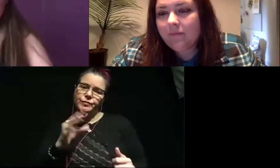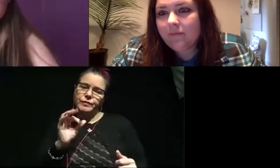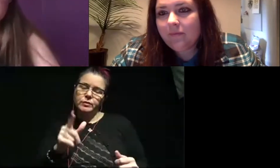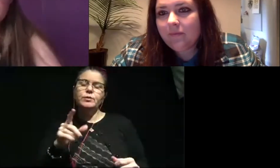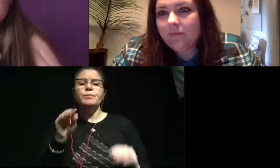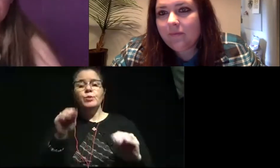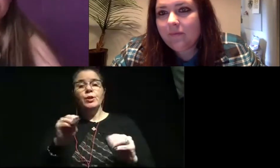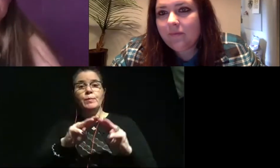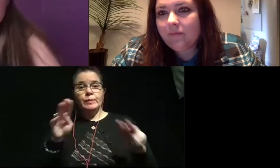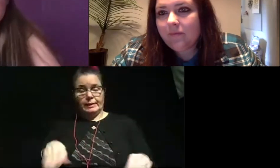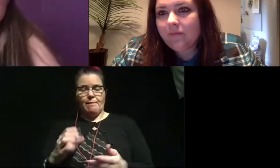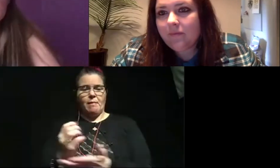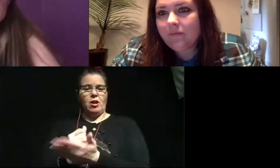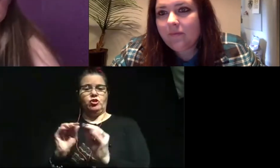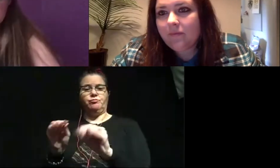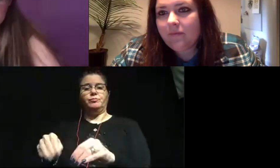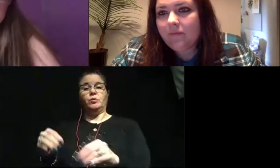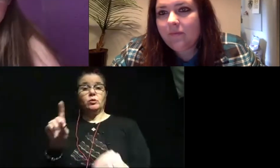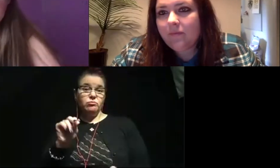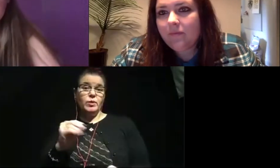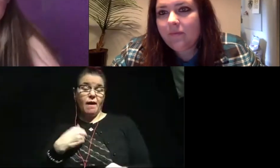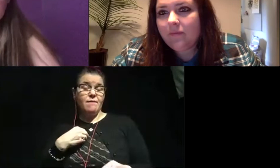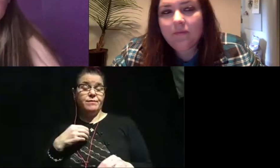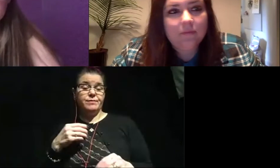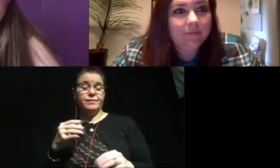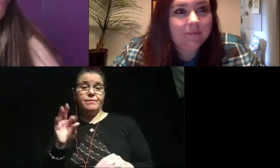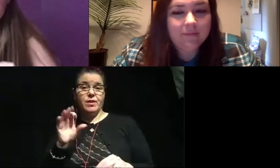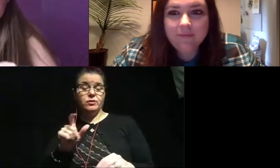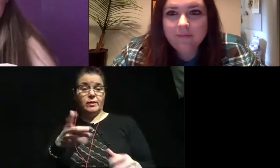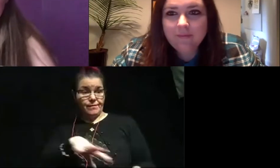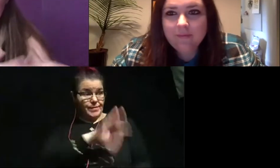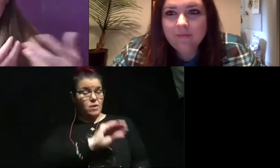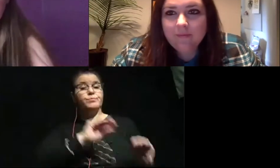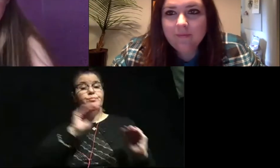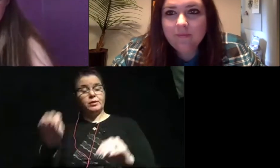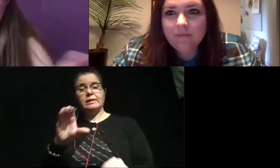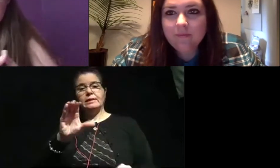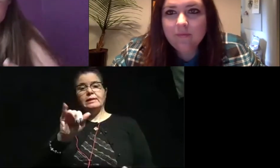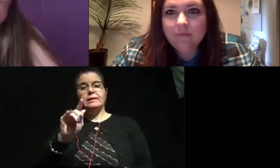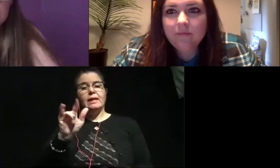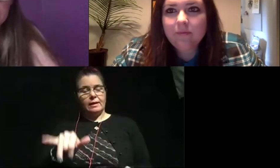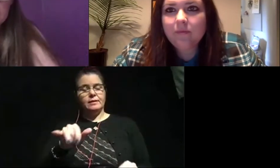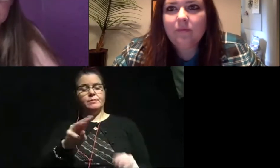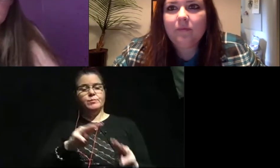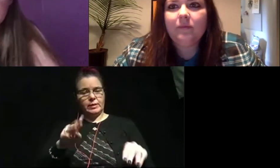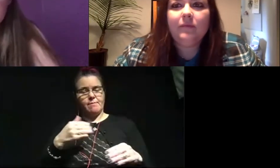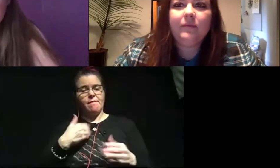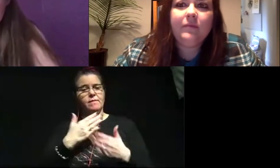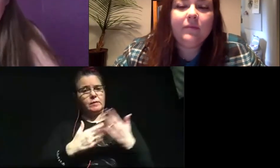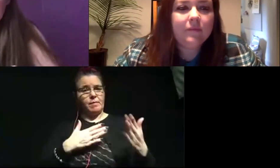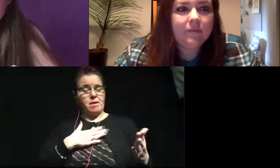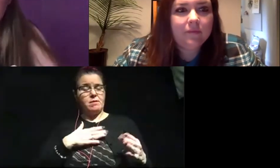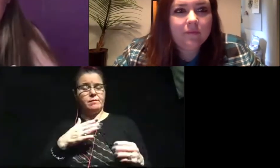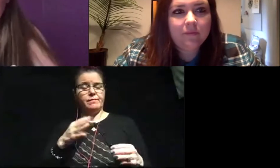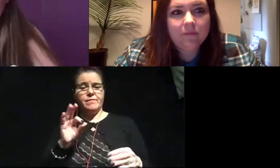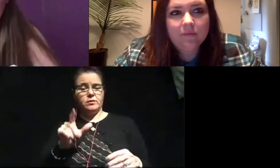collection. So I do have fossils that have been put in museum collections. Uh, the Cincinnati Museum Center has some of my fossils and other